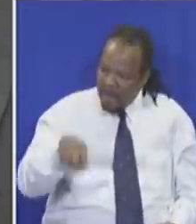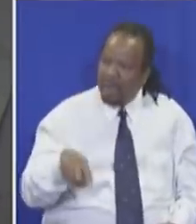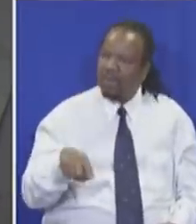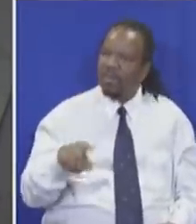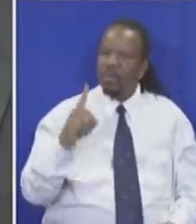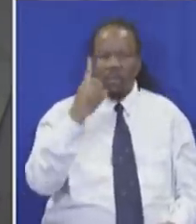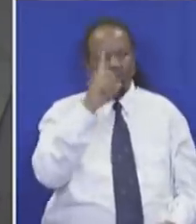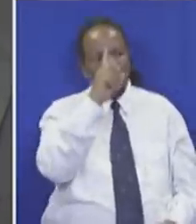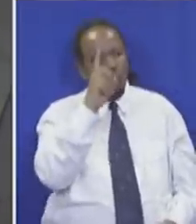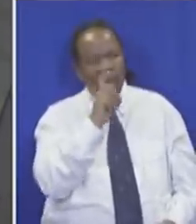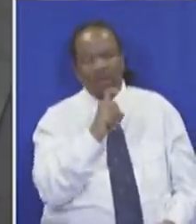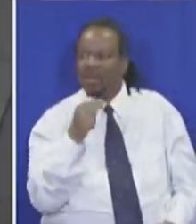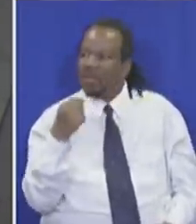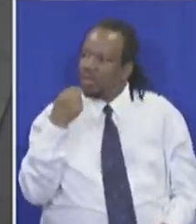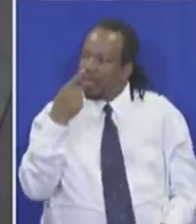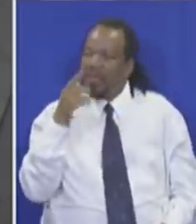You insisted.